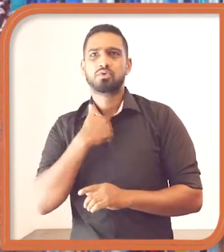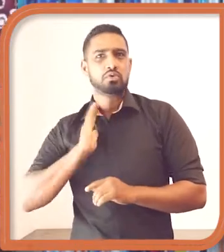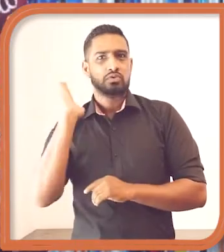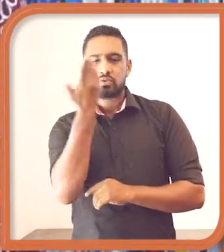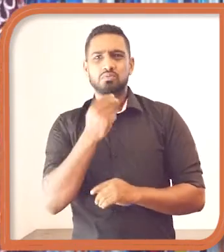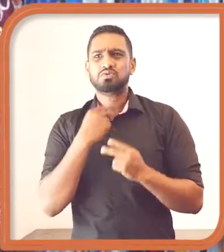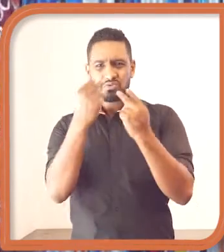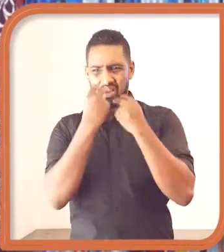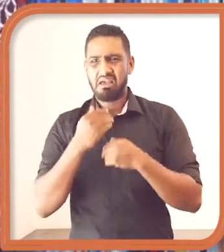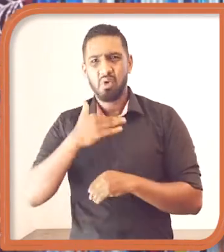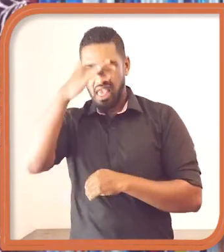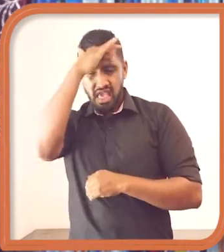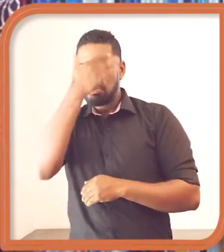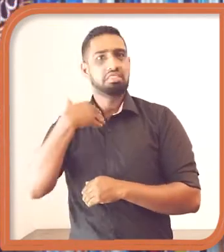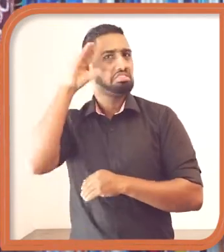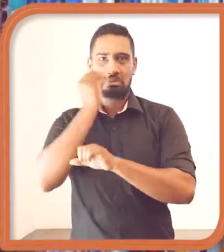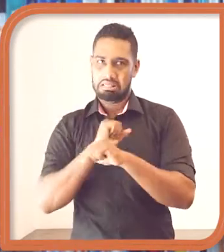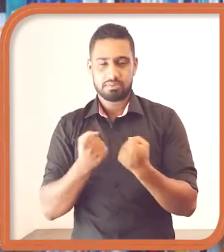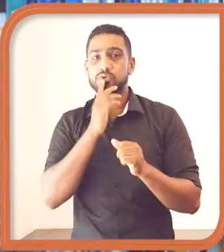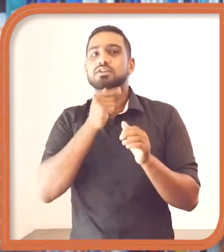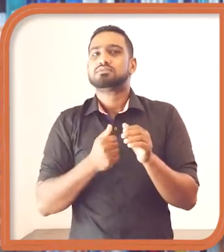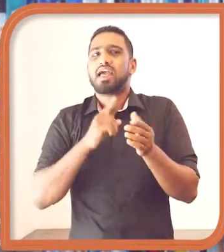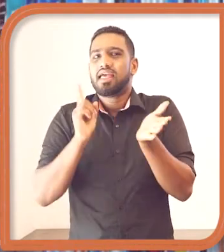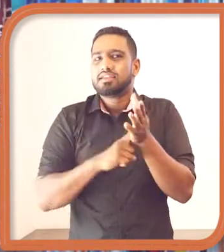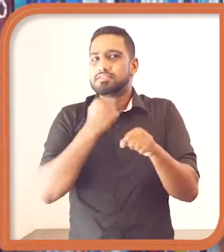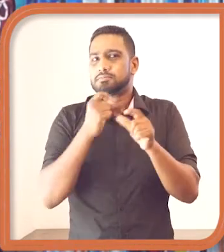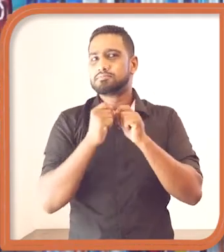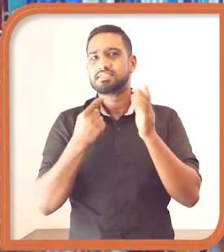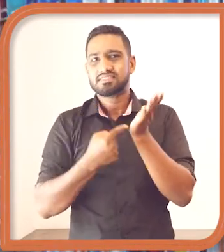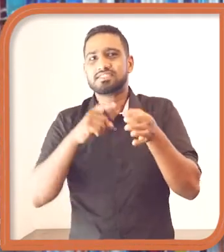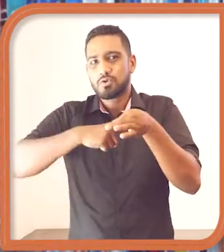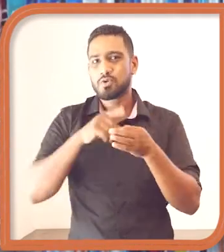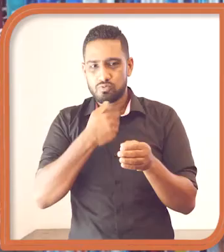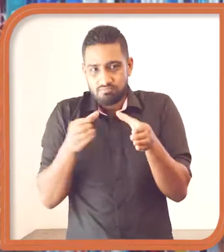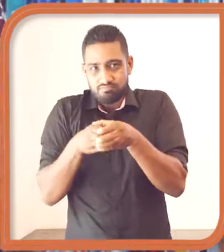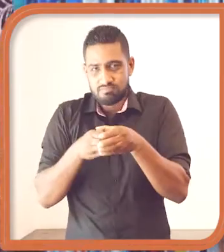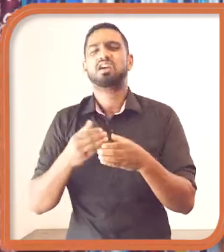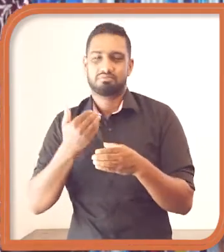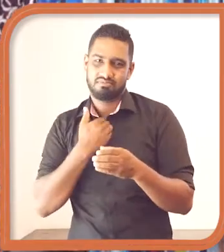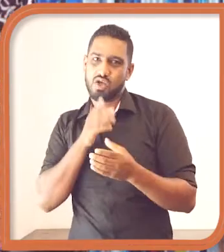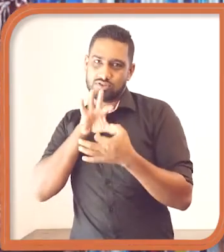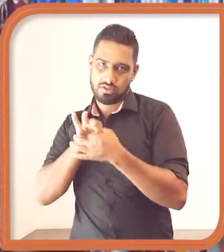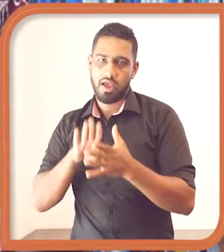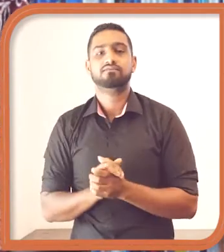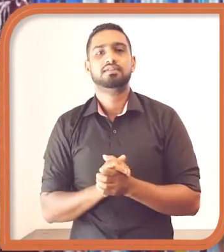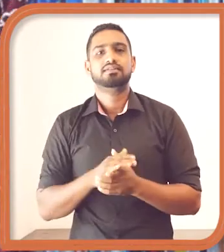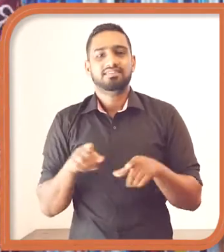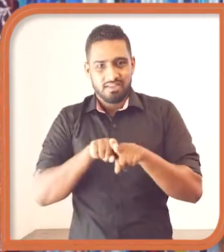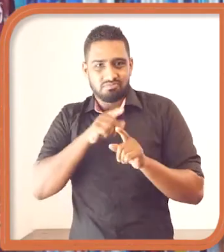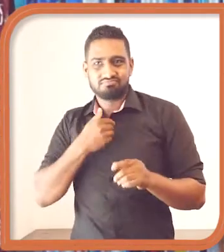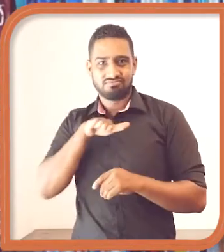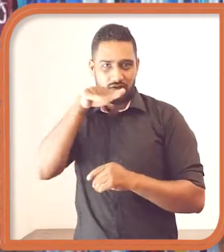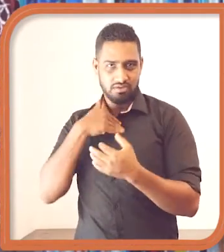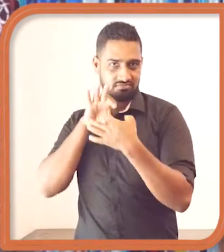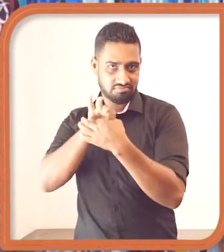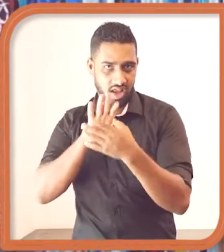just because of our gender or identity. when it comes to LGBTQ community like I am also part of the LGBTQ community here.